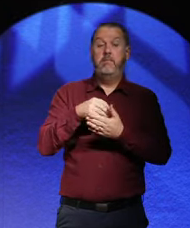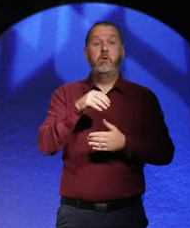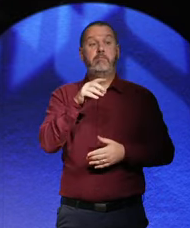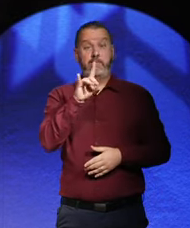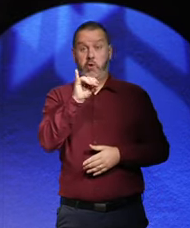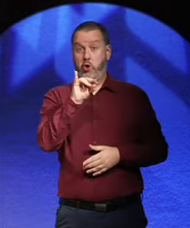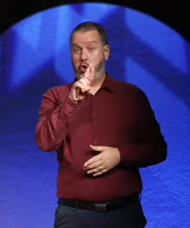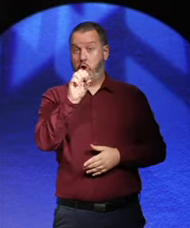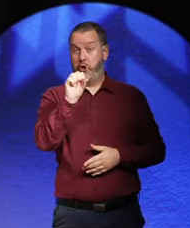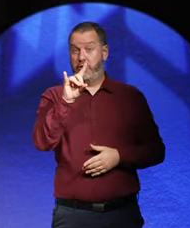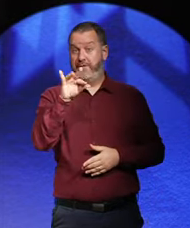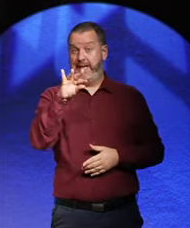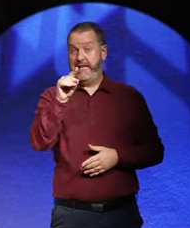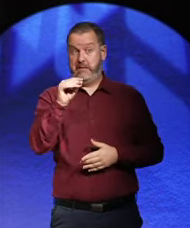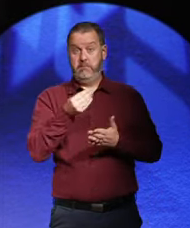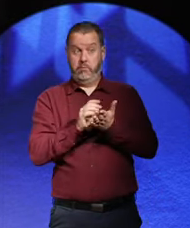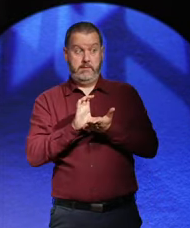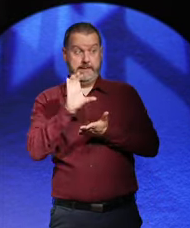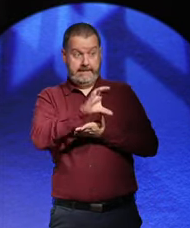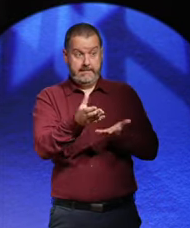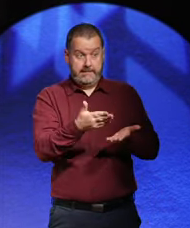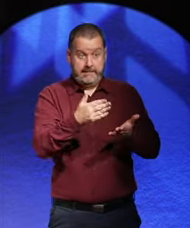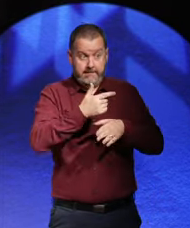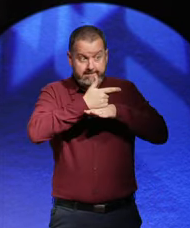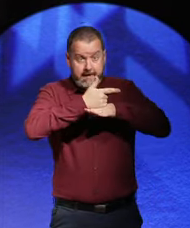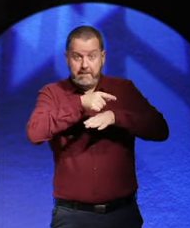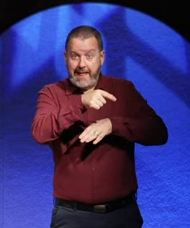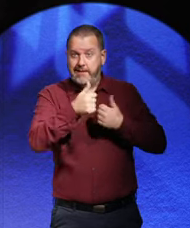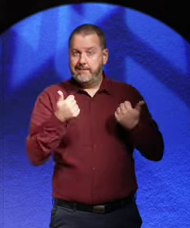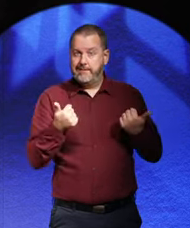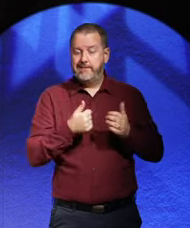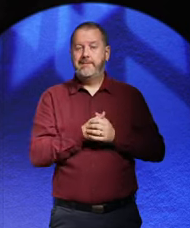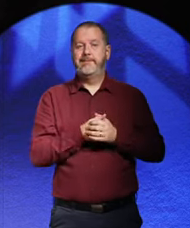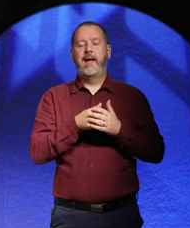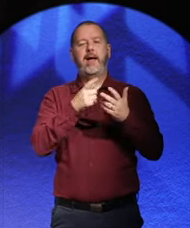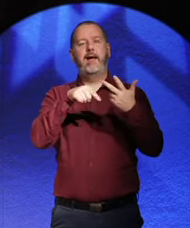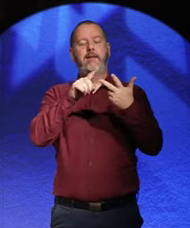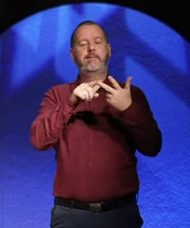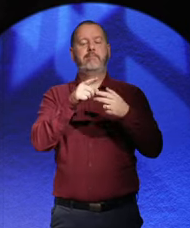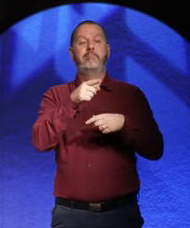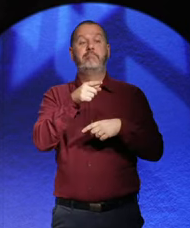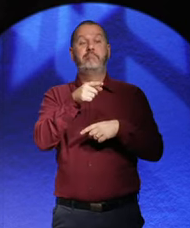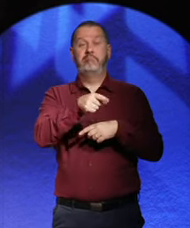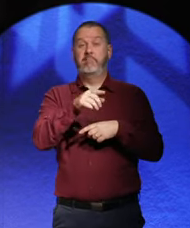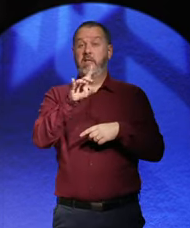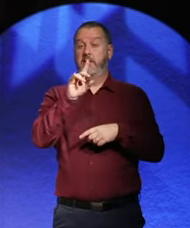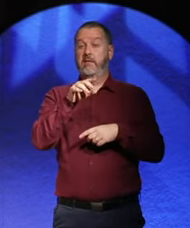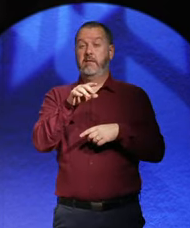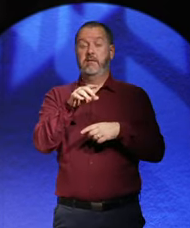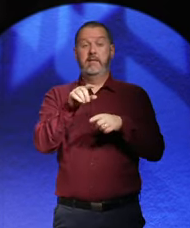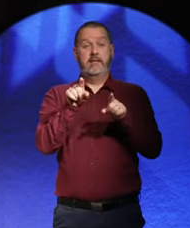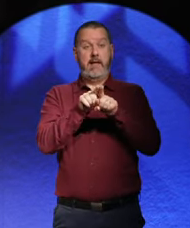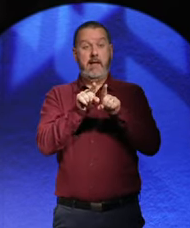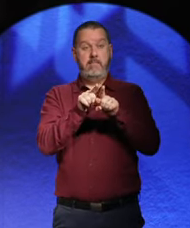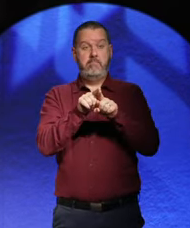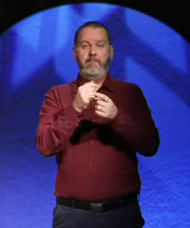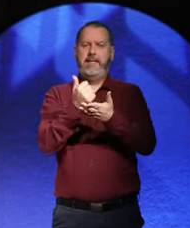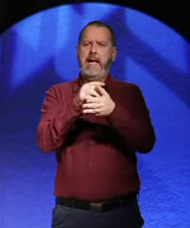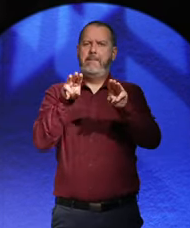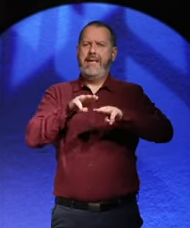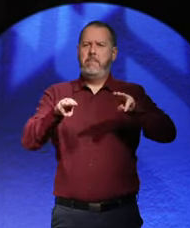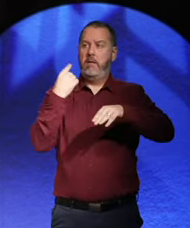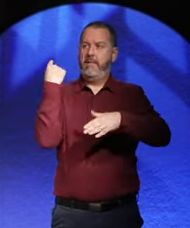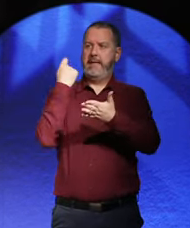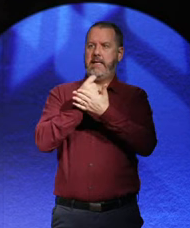also was against... He also wanted to decriminalize gay people.